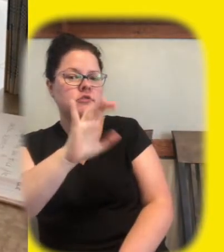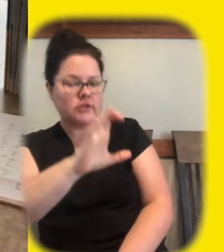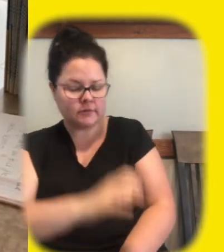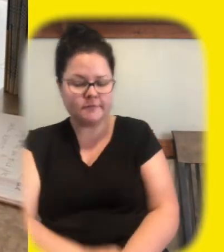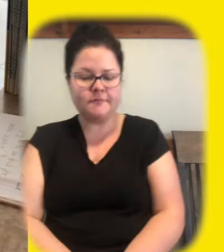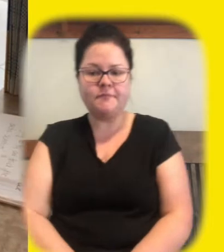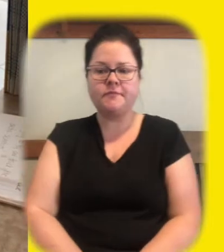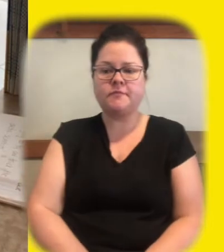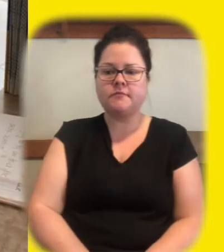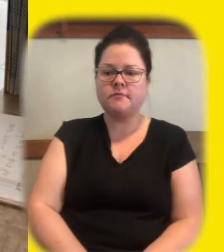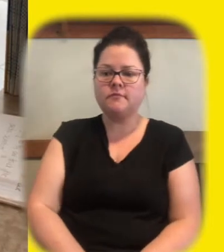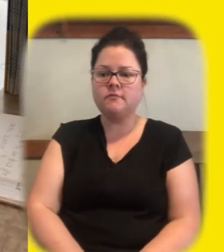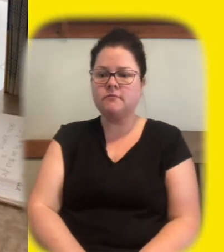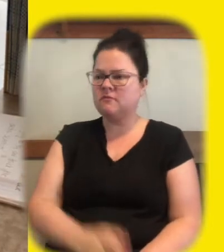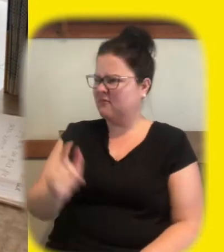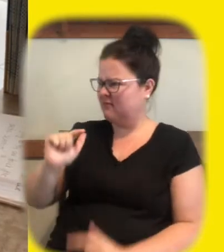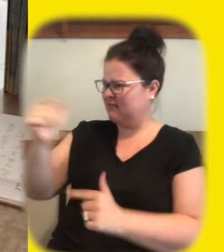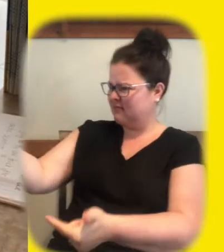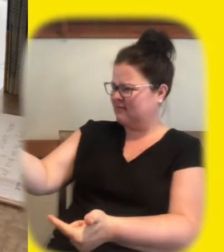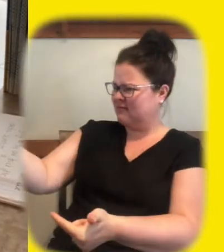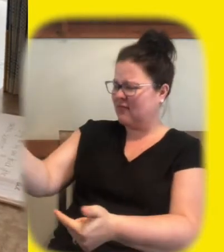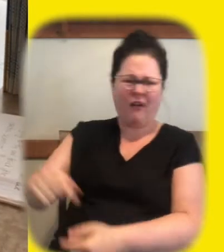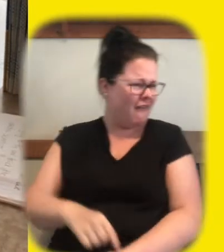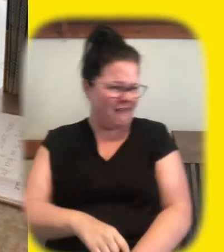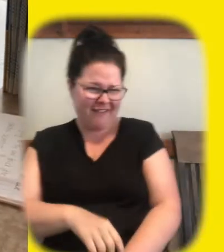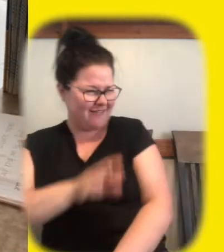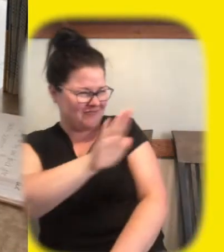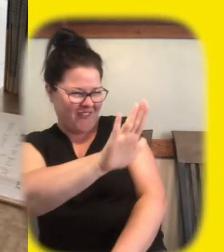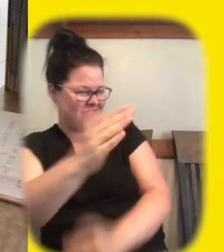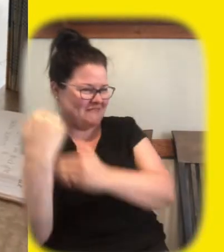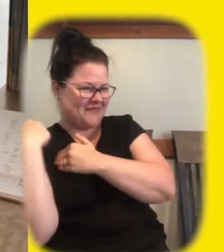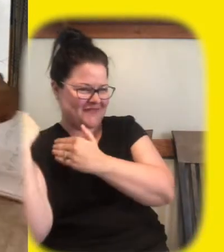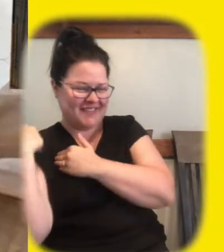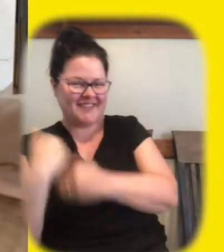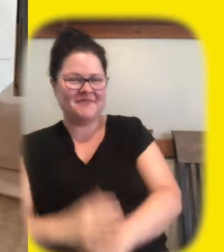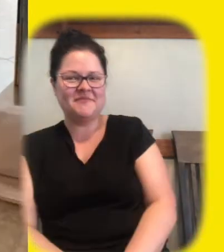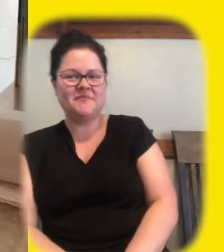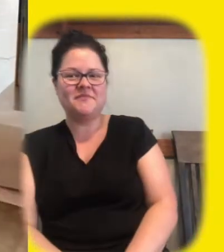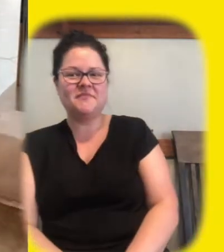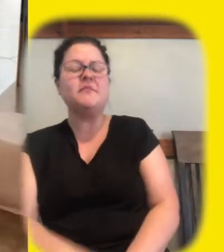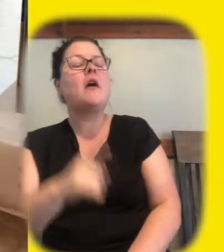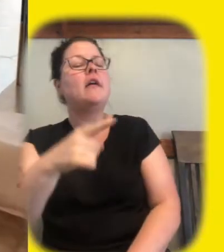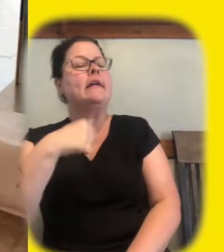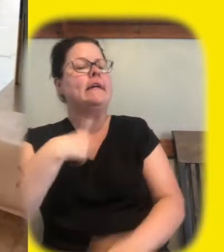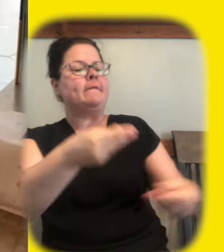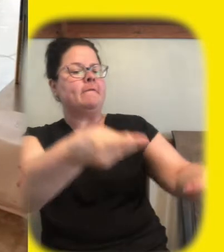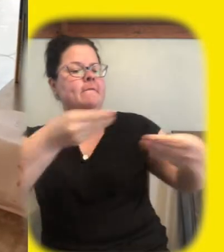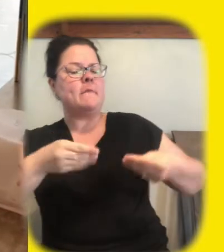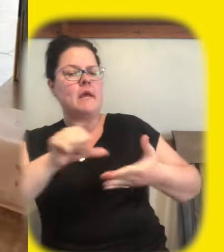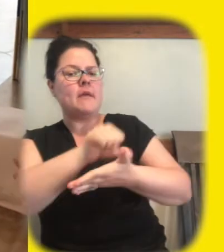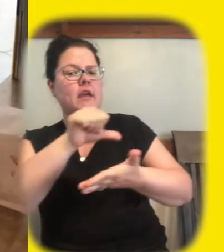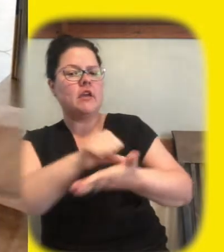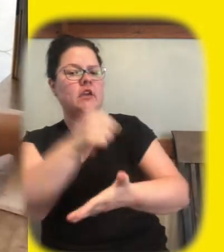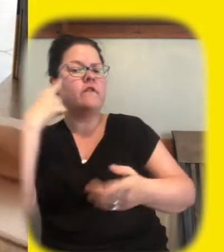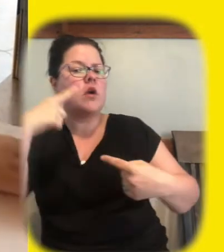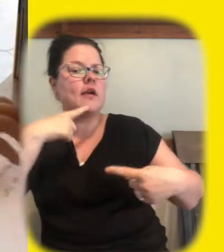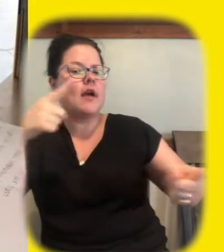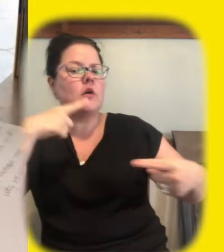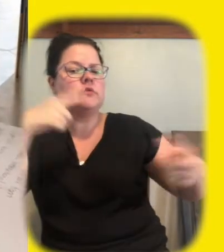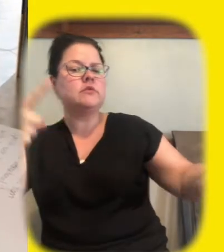no way that's all on you so you can pass me the announcements page